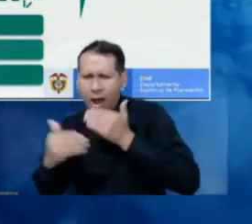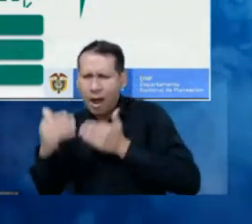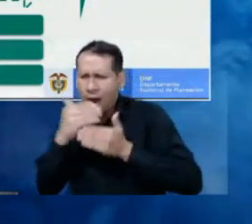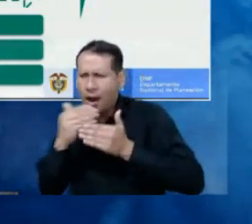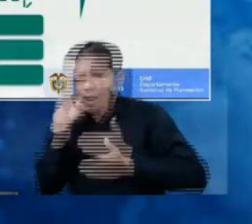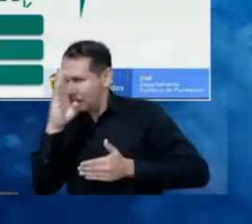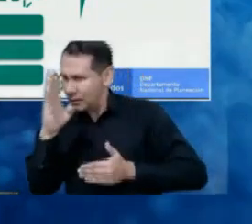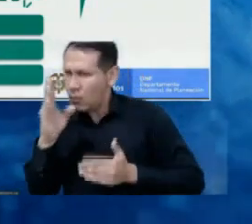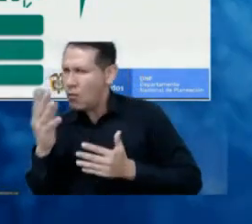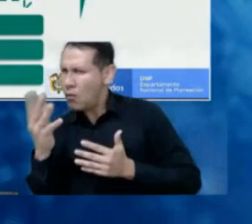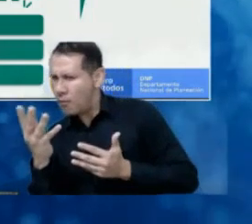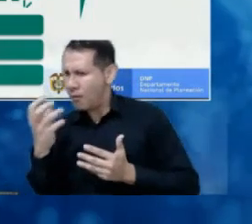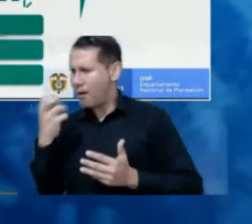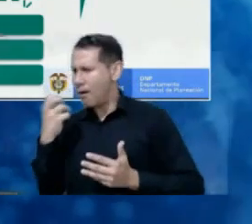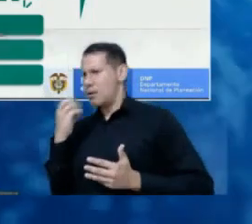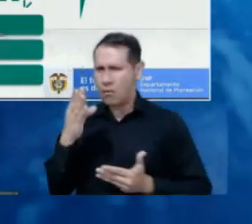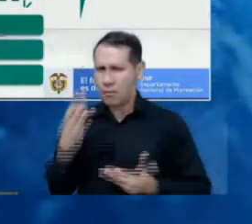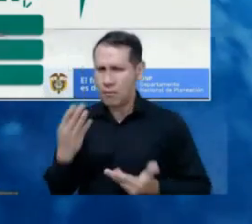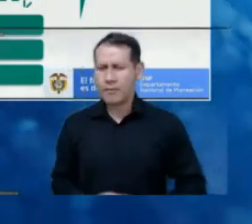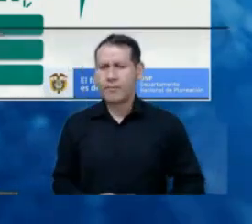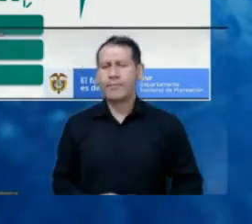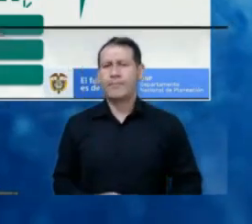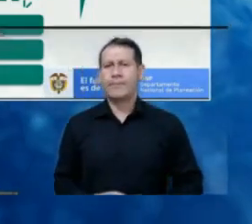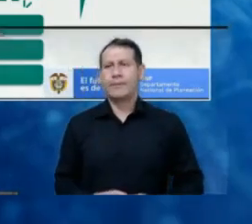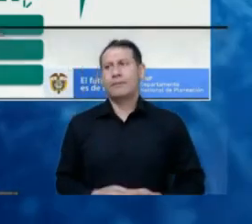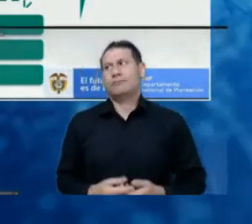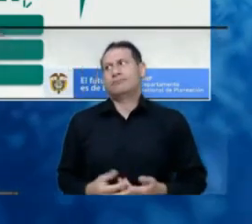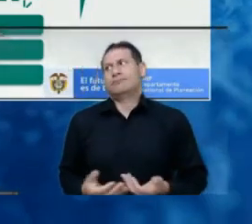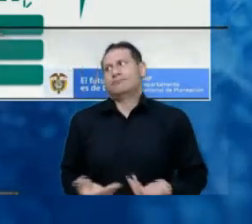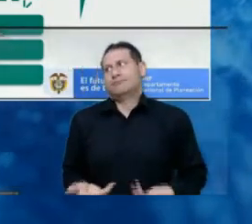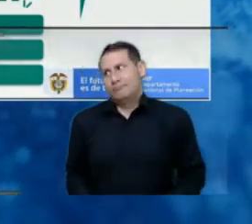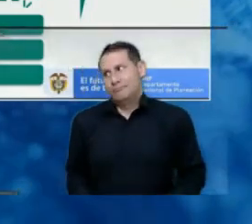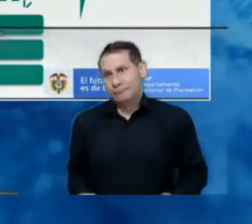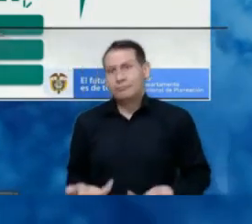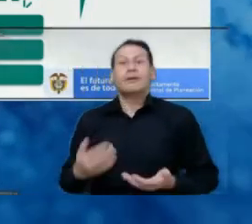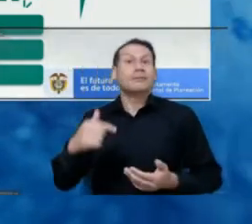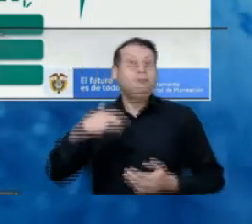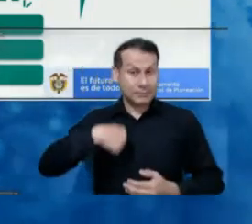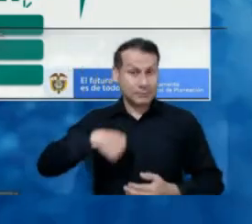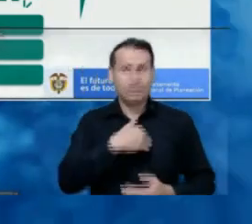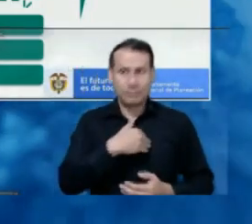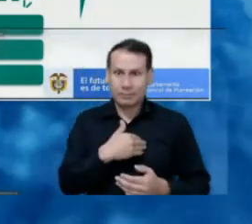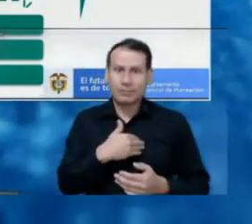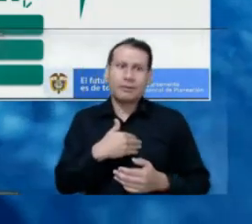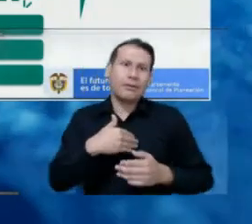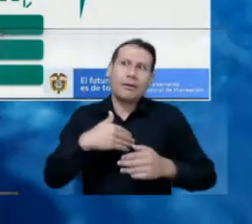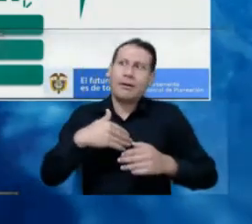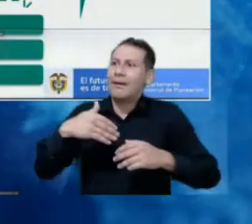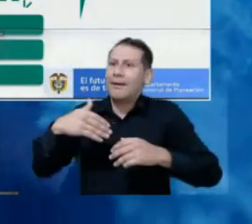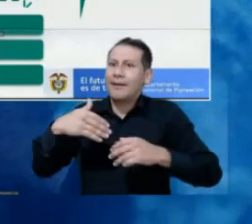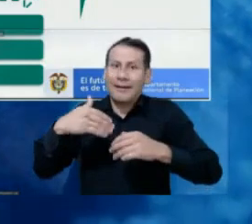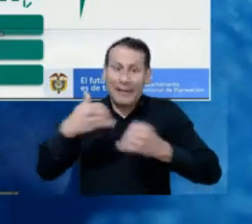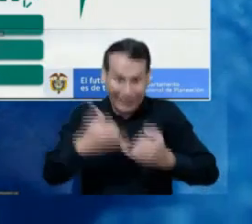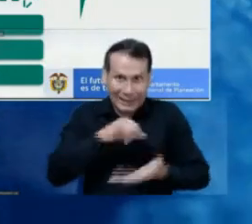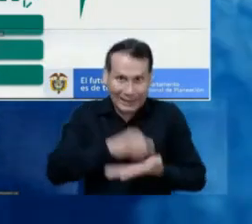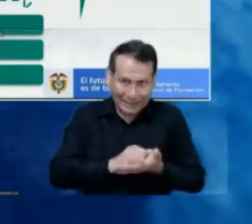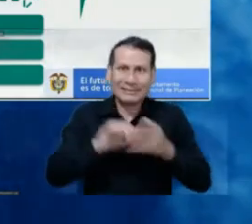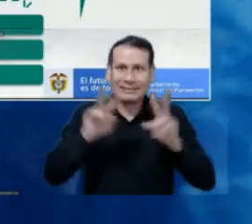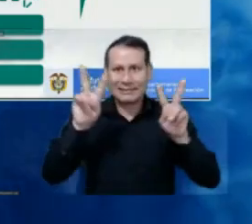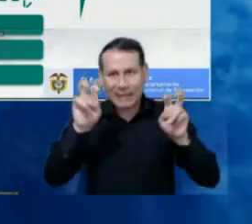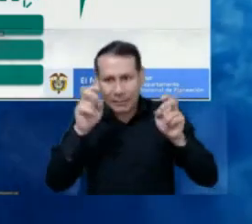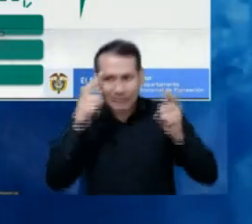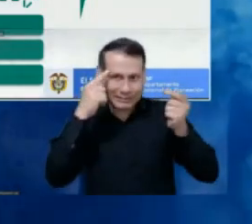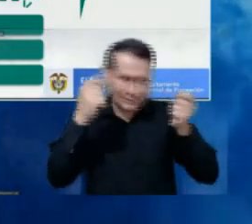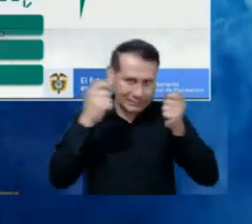in order to analyze the technological trends. Because clearly, our sector evolves and is changing more quickly than other sectors.